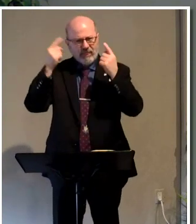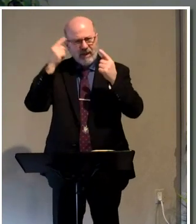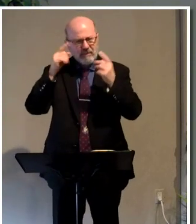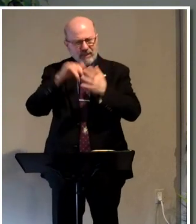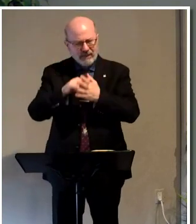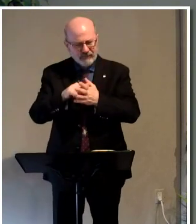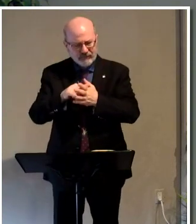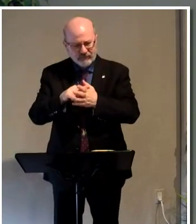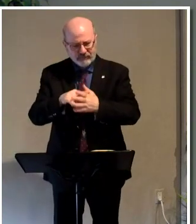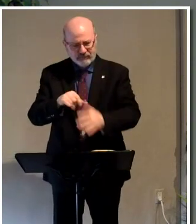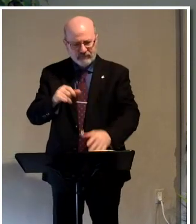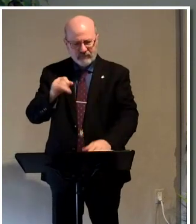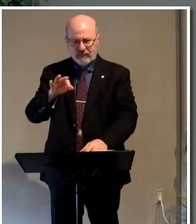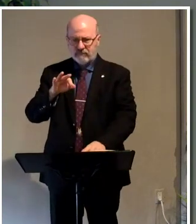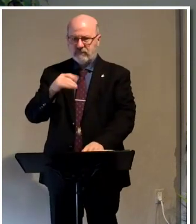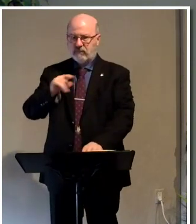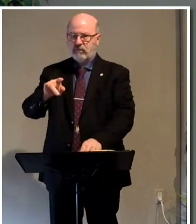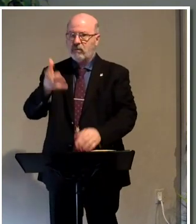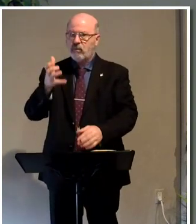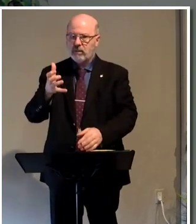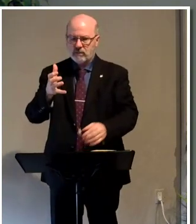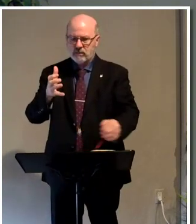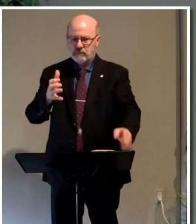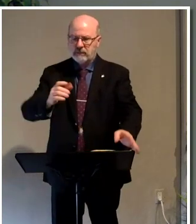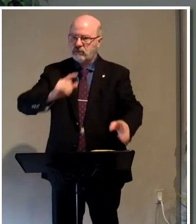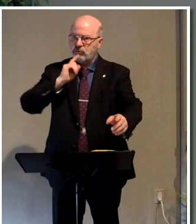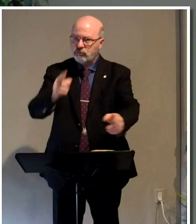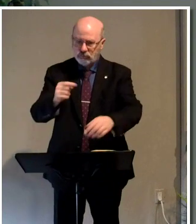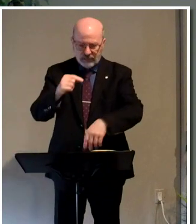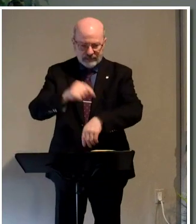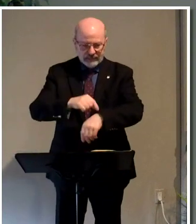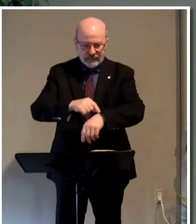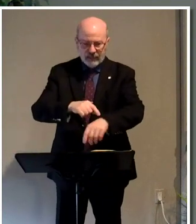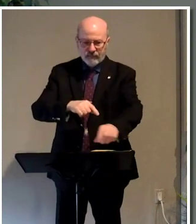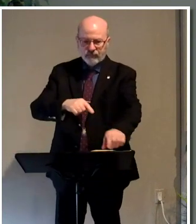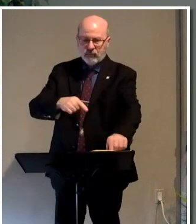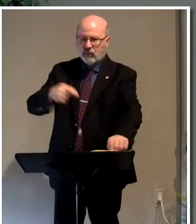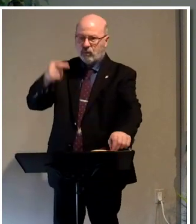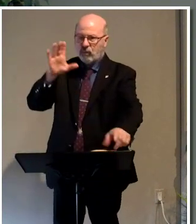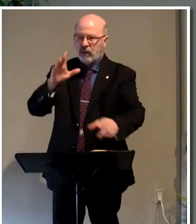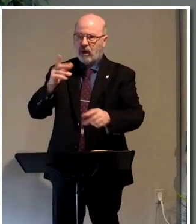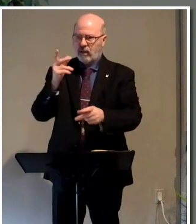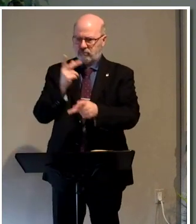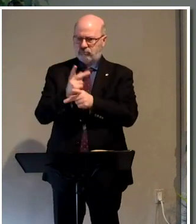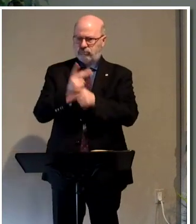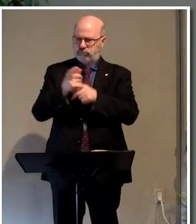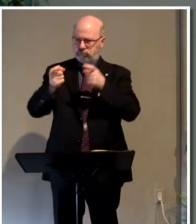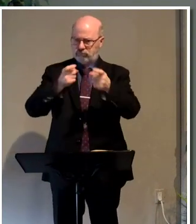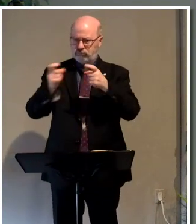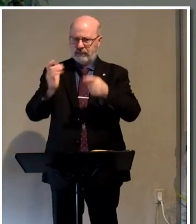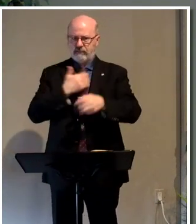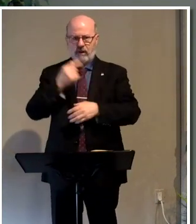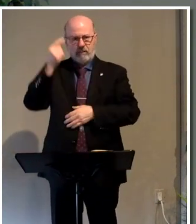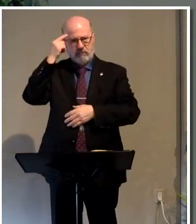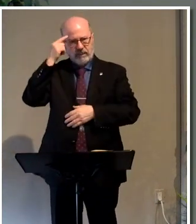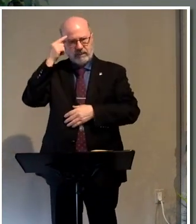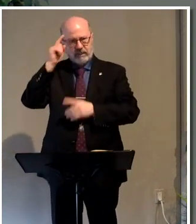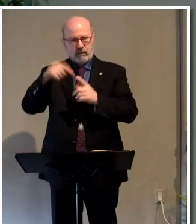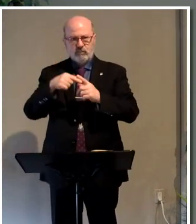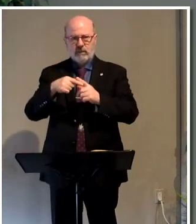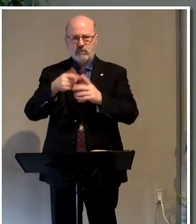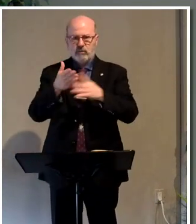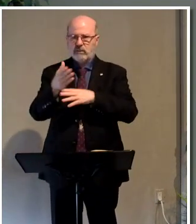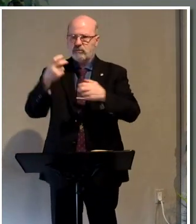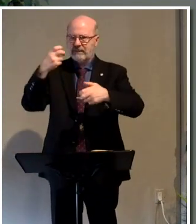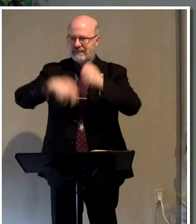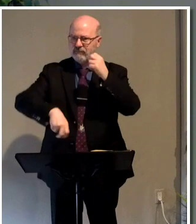And if if ever we wanted to be certain at a time when God is holding the reins of our brains, it's when we're going through